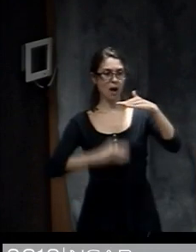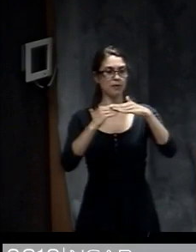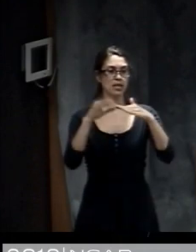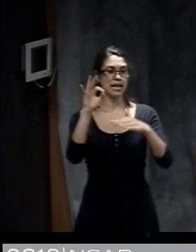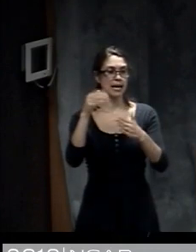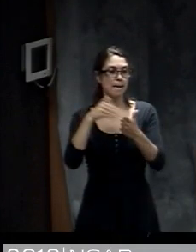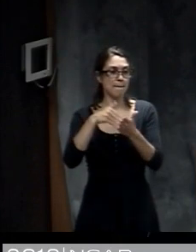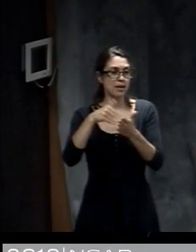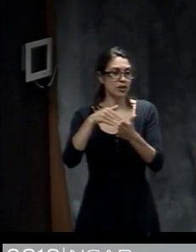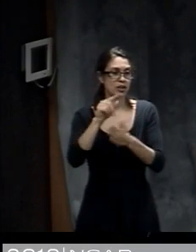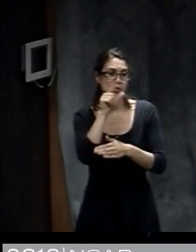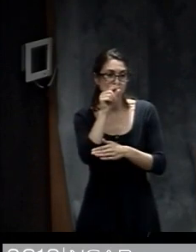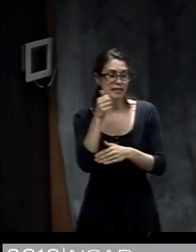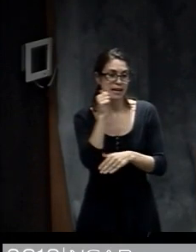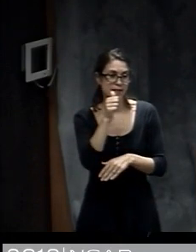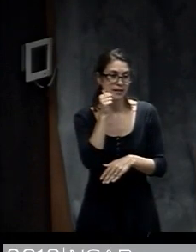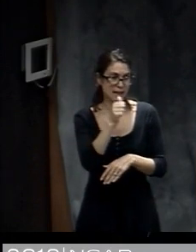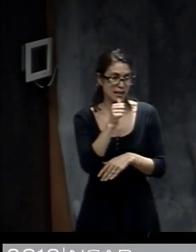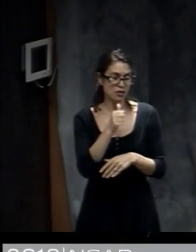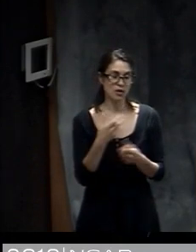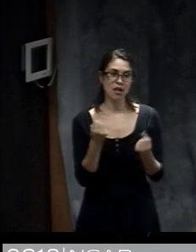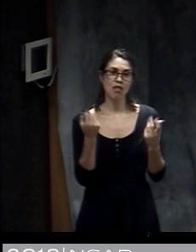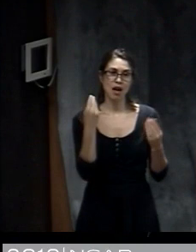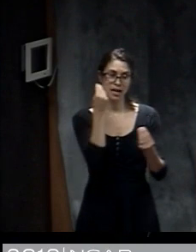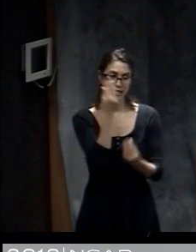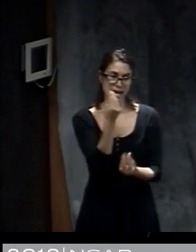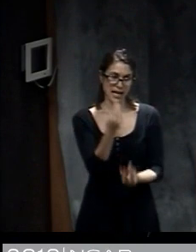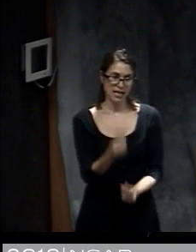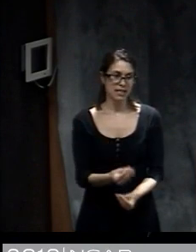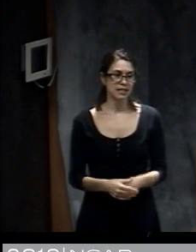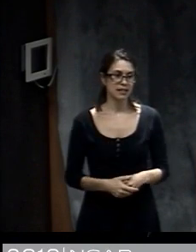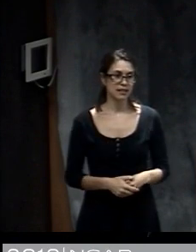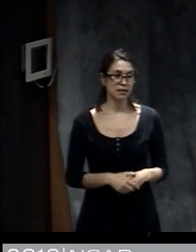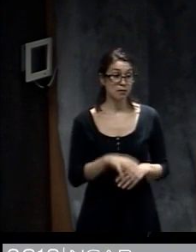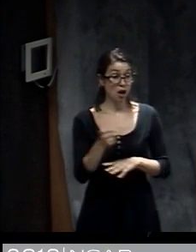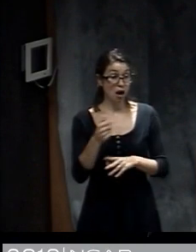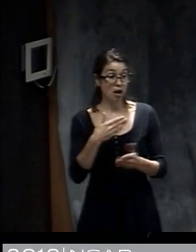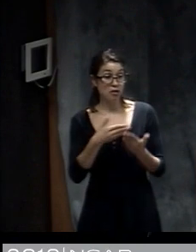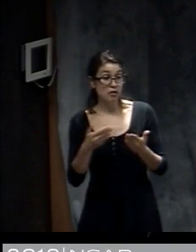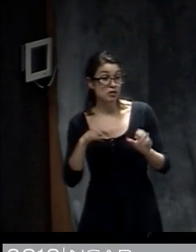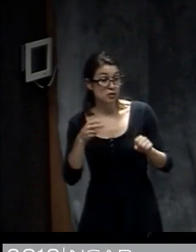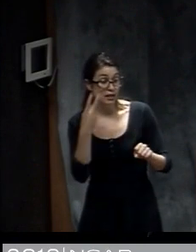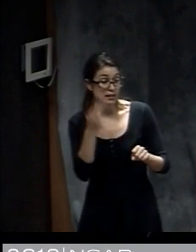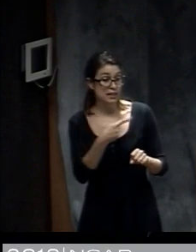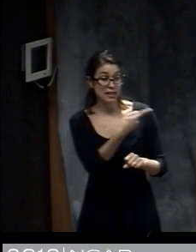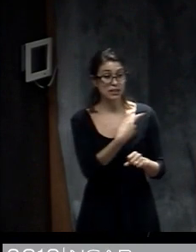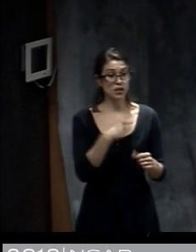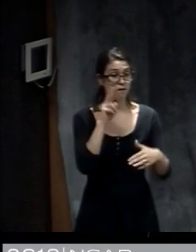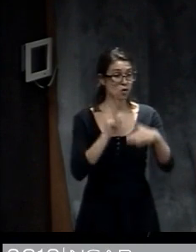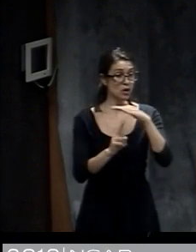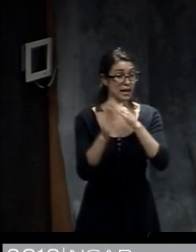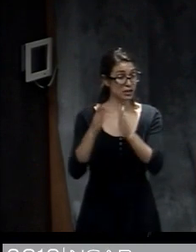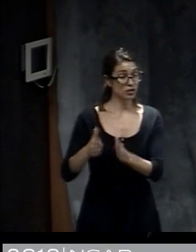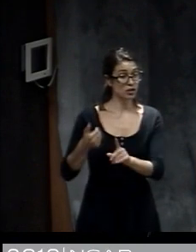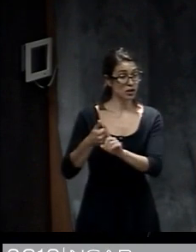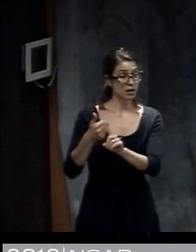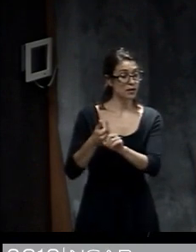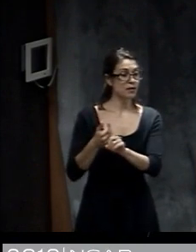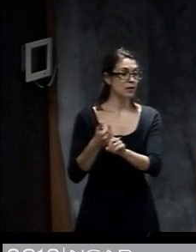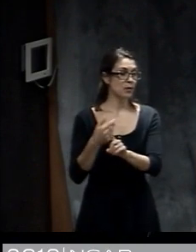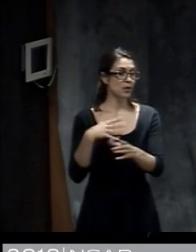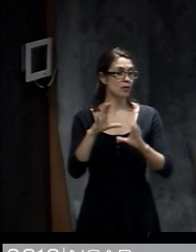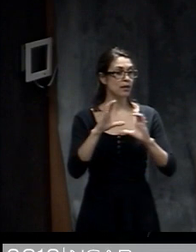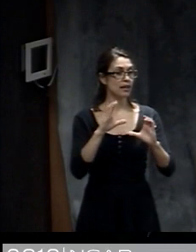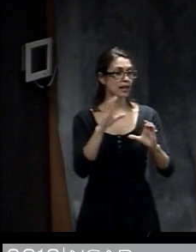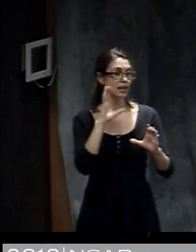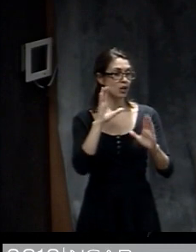But you can also find things within that where people are saying things like this is a forecaster who communicated these graphics about the risk of